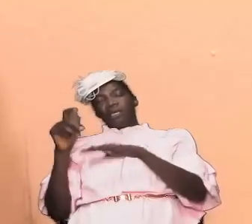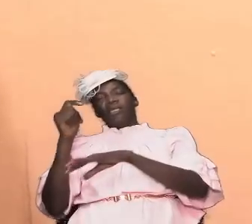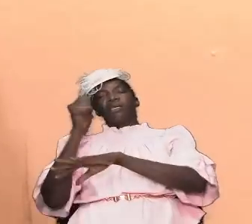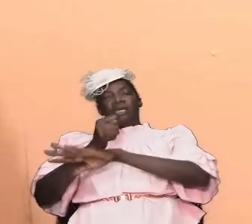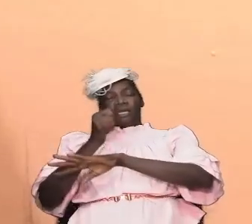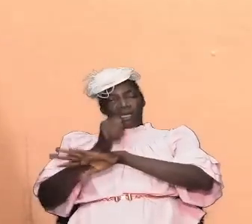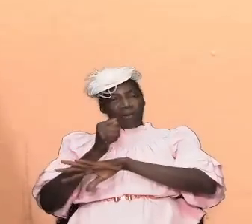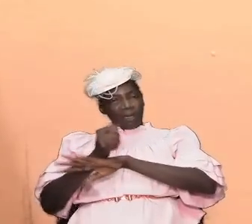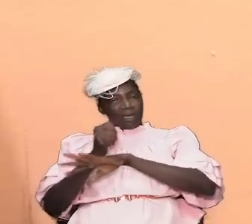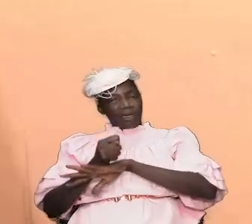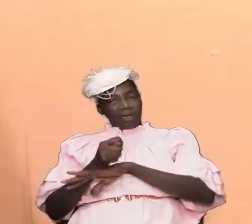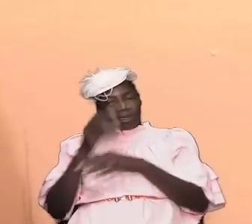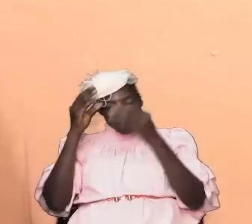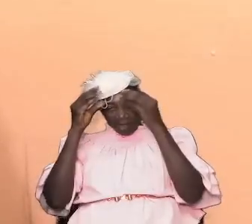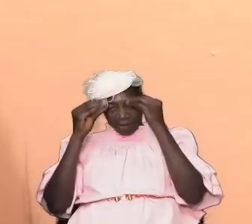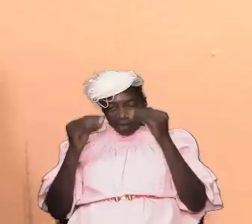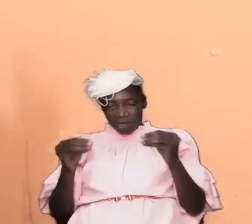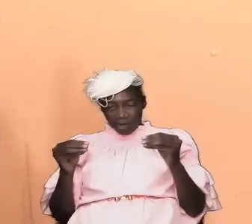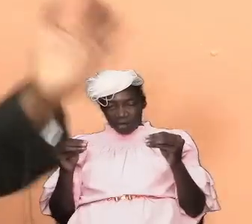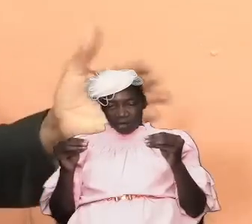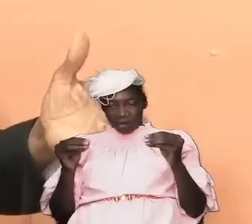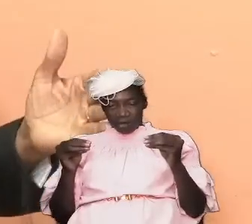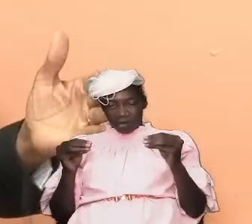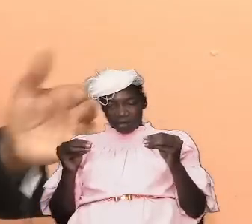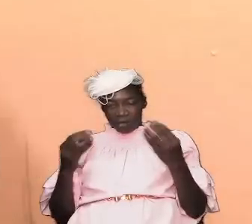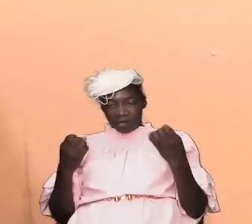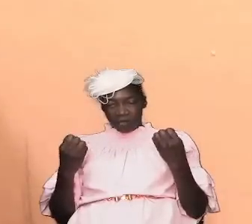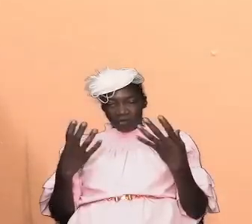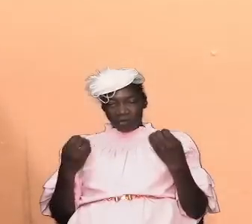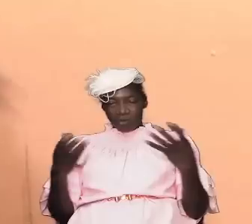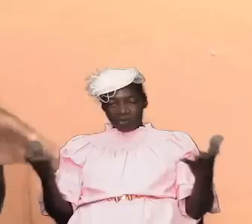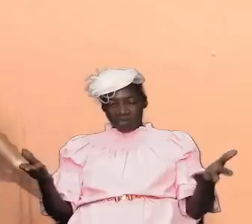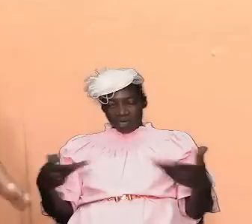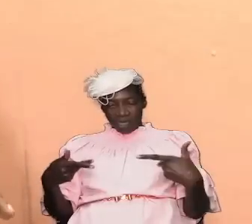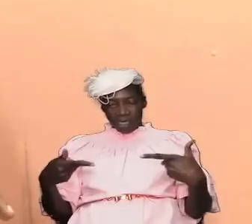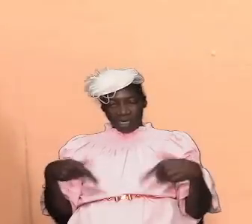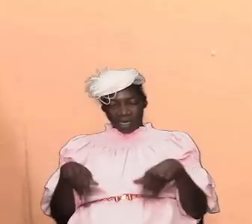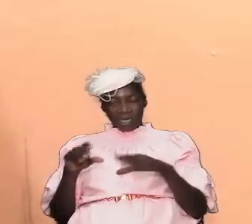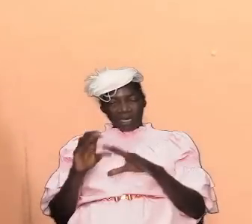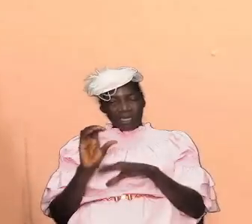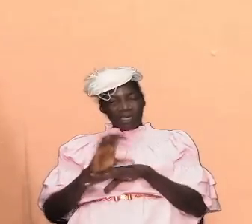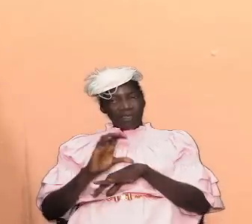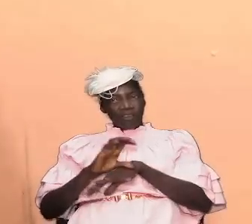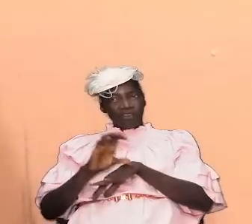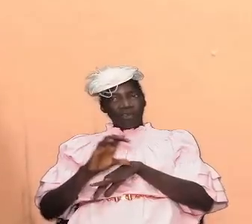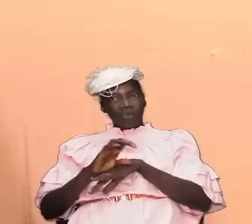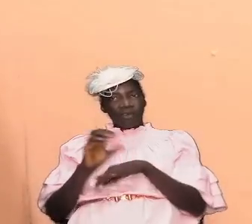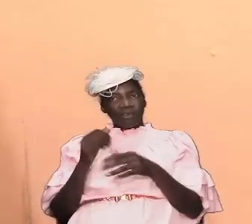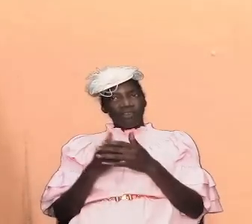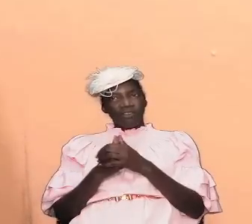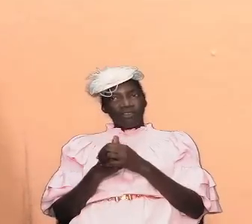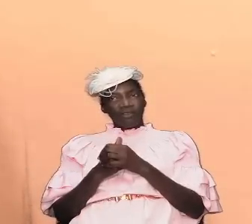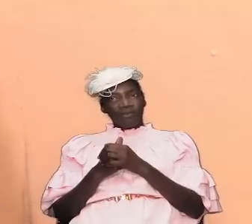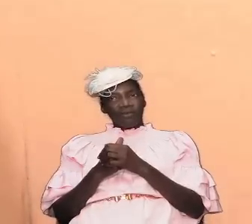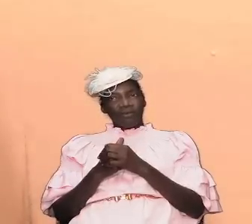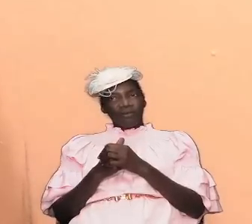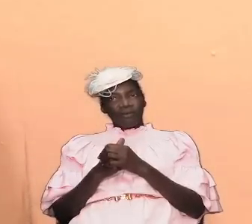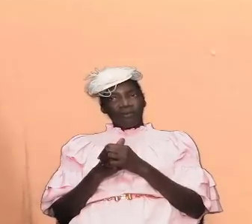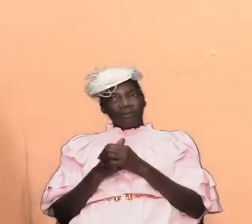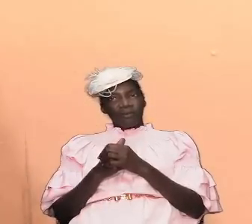a whole lot of things and so we are here today we are in the church and let me tell us something about the church